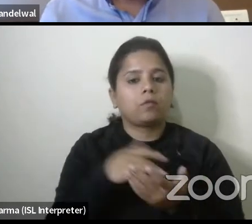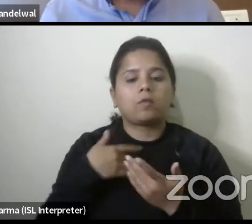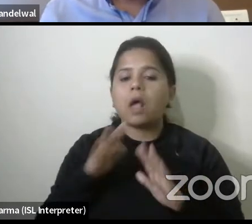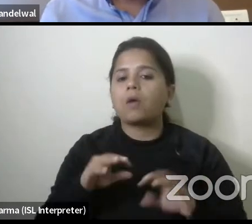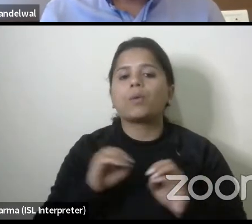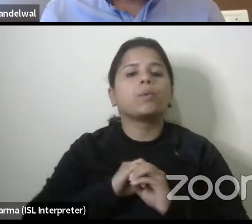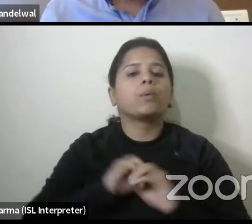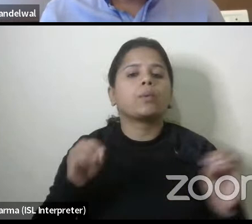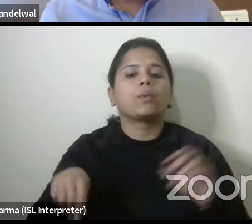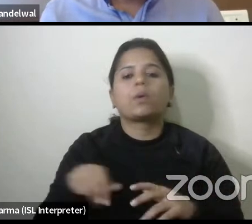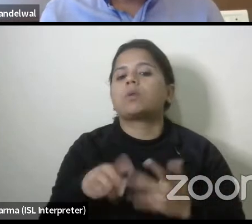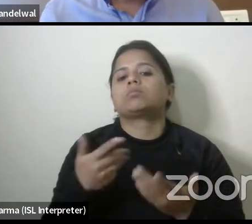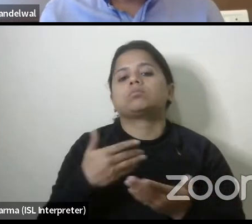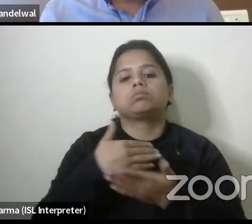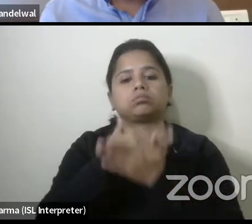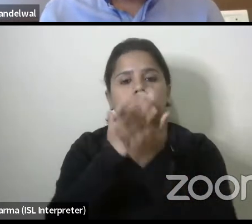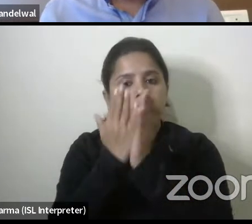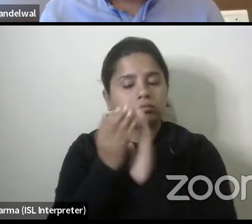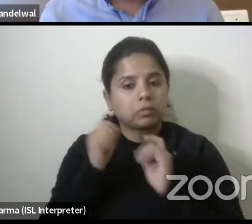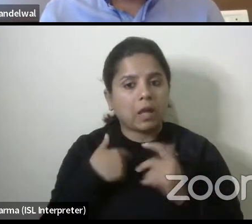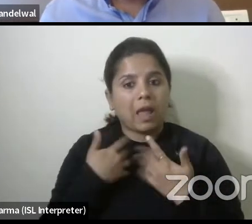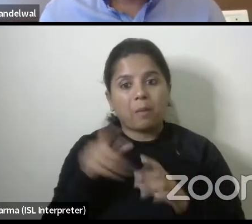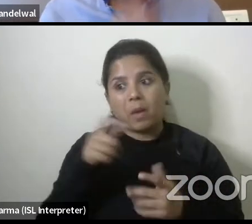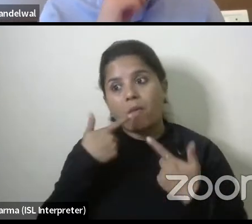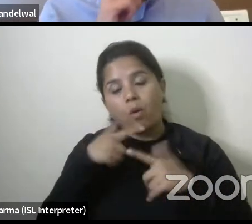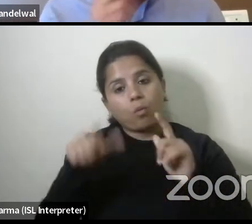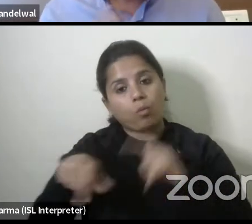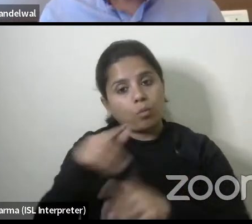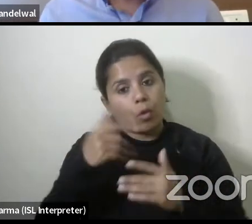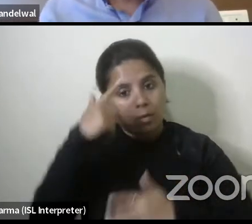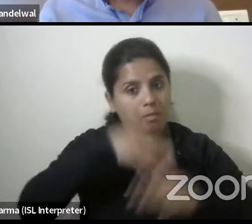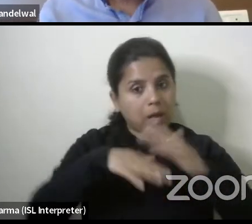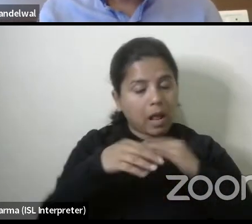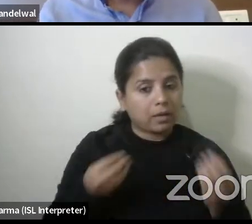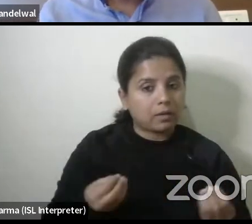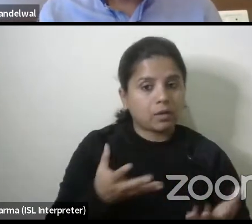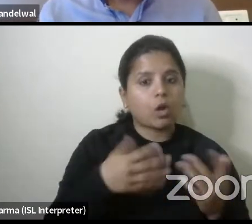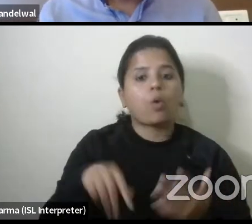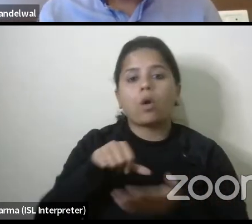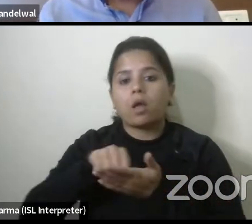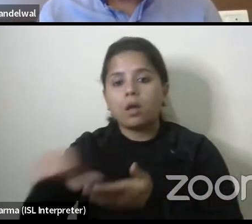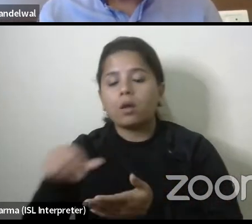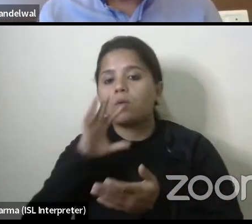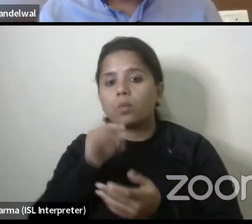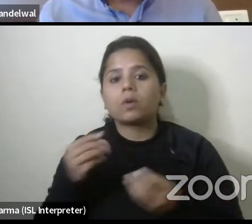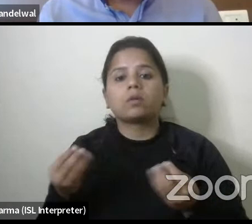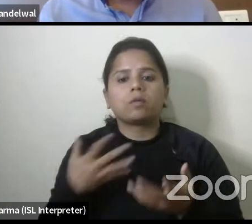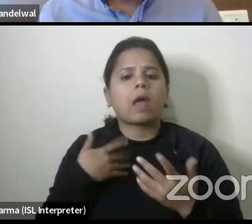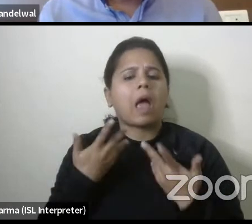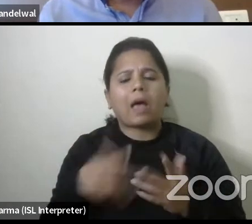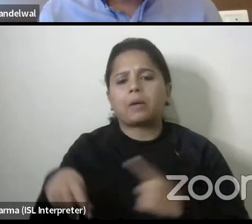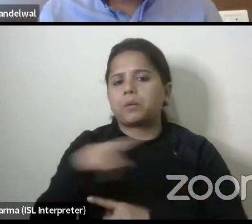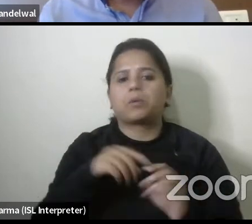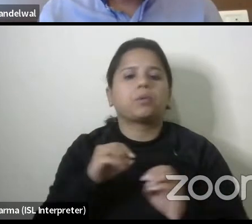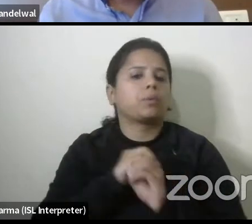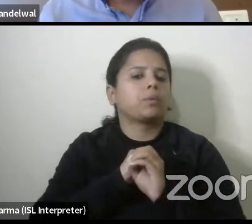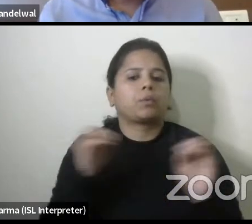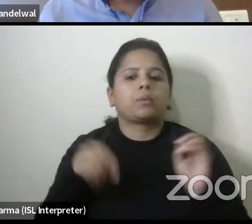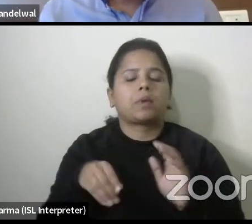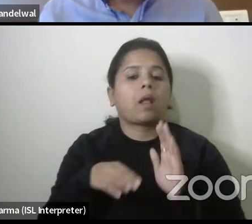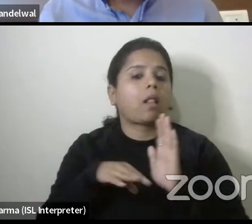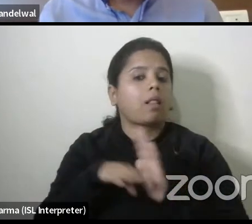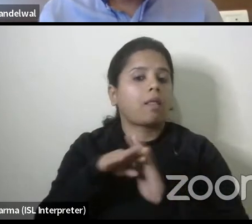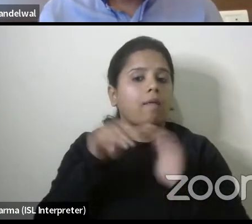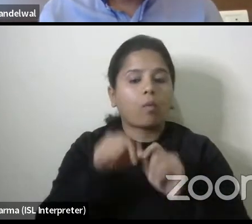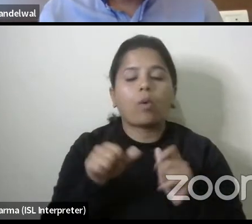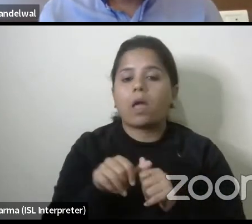any parameters that enable anyone you know at the planning stage or this implementation stage we just don't have any of these let alone accessible design